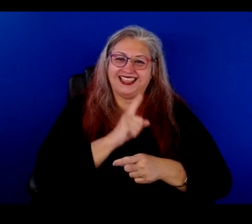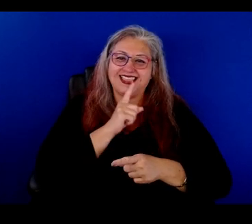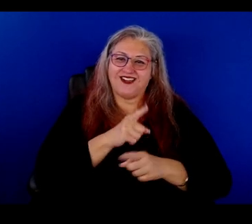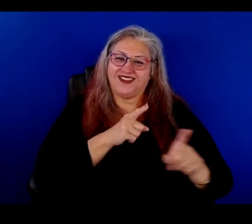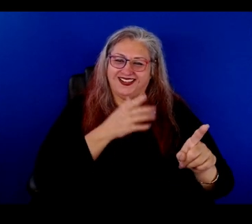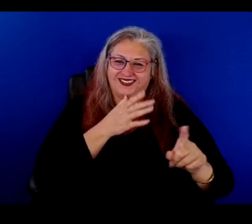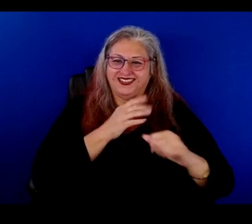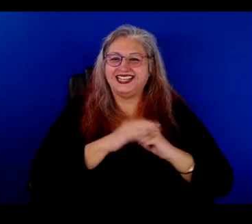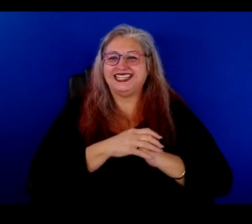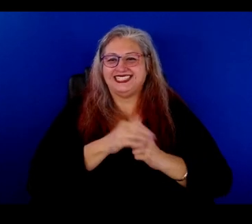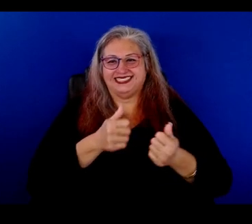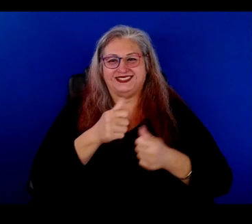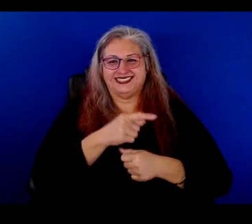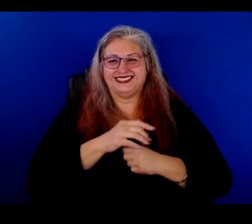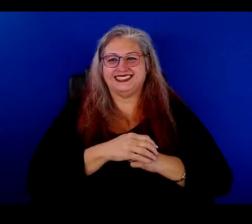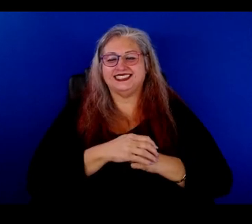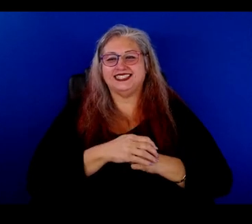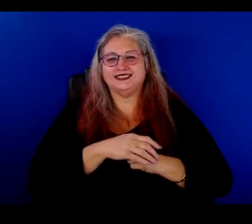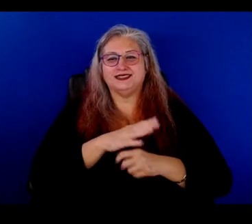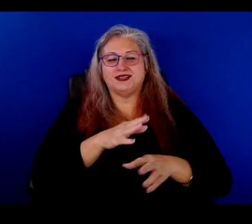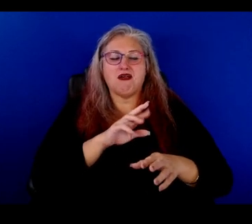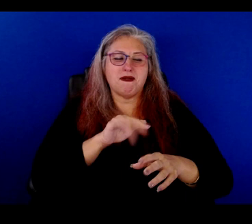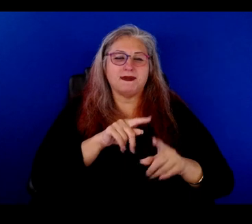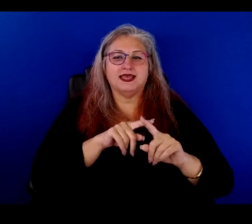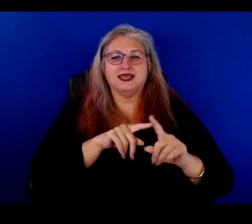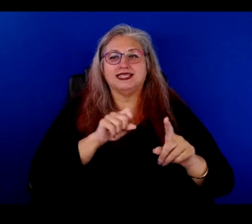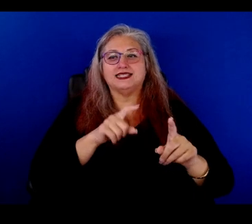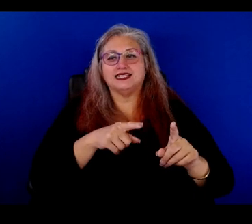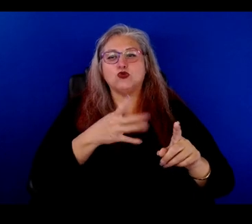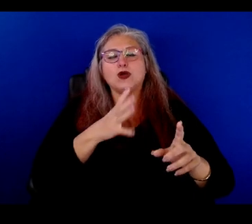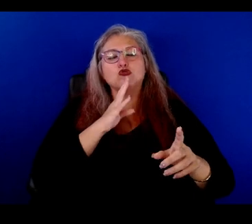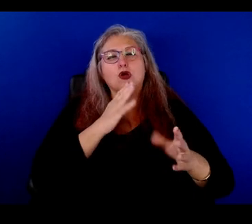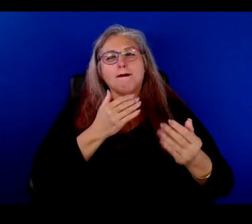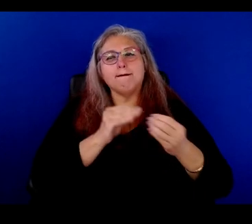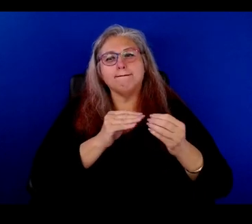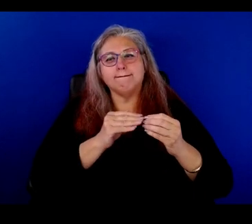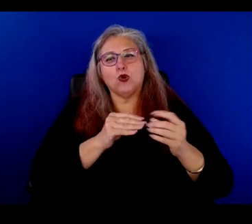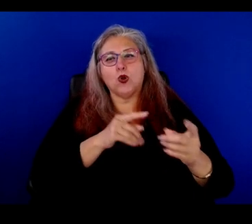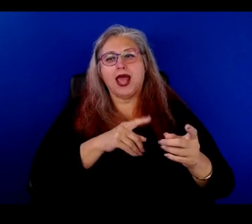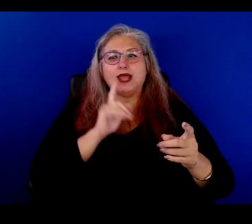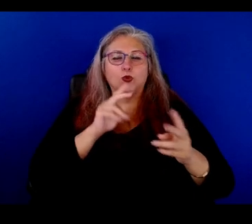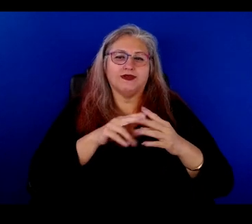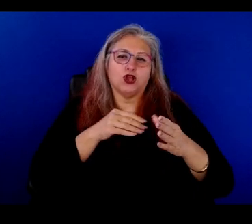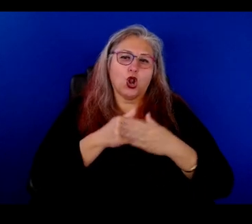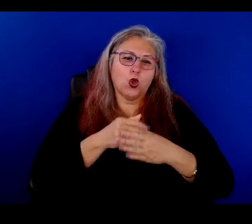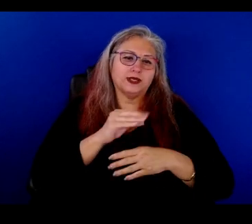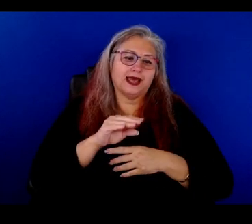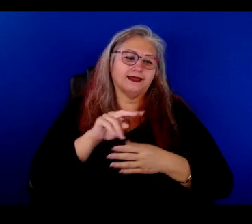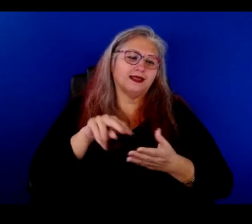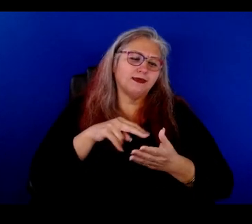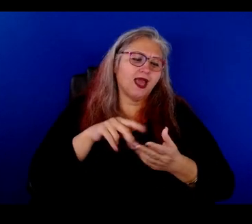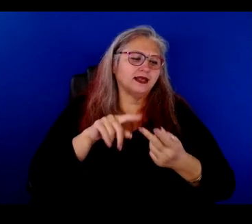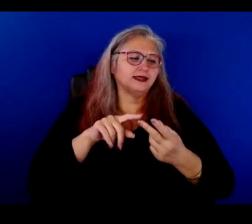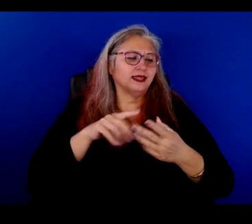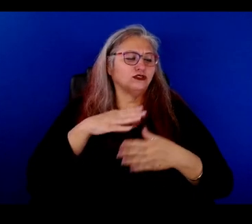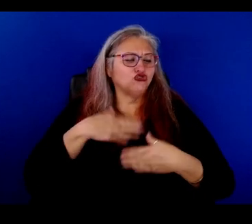May she rest in, may she rest in peace. You were talking about this yesterday, I want you to talk about this. Yeah, it really goes along with the baile and the joy and